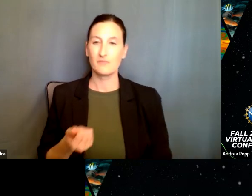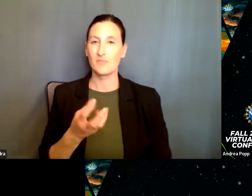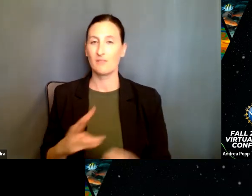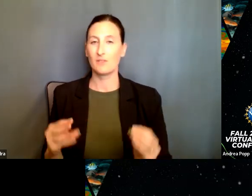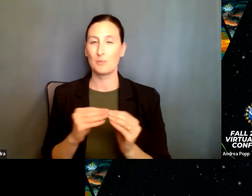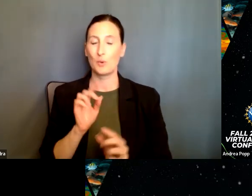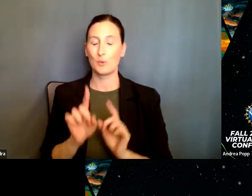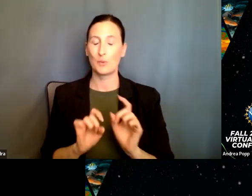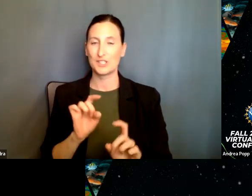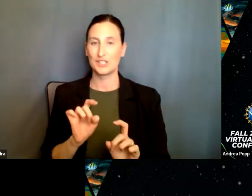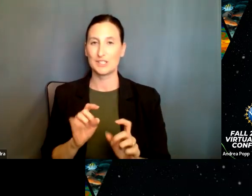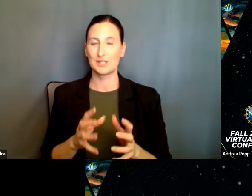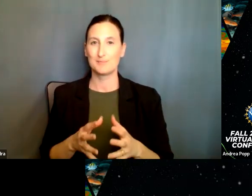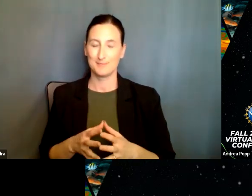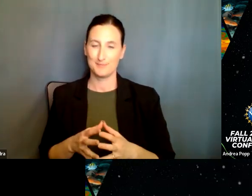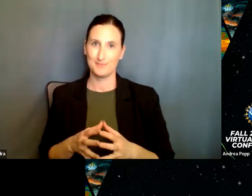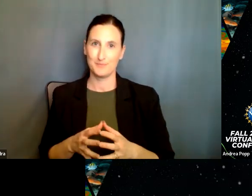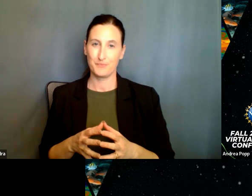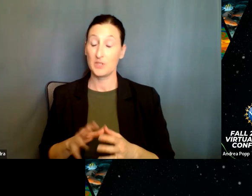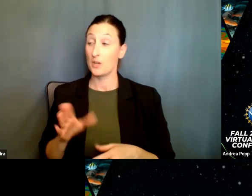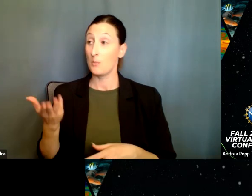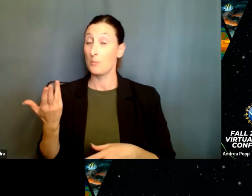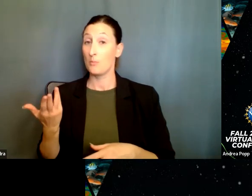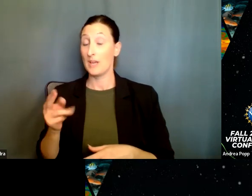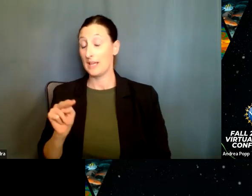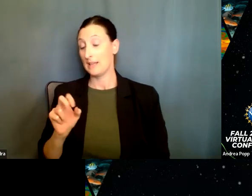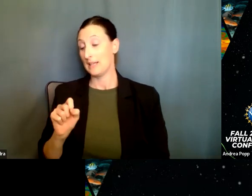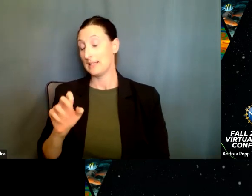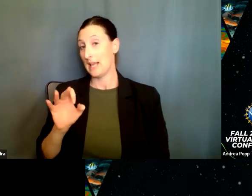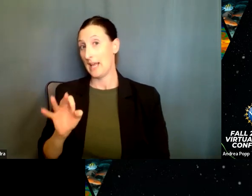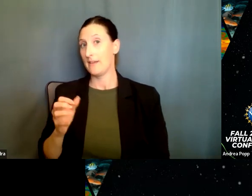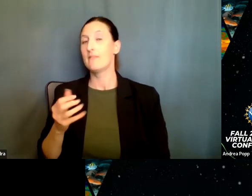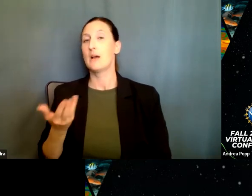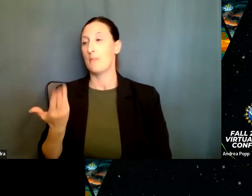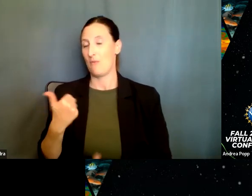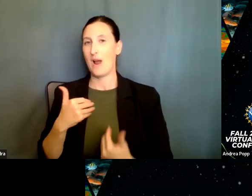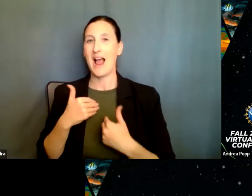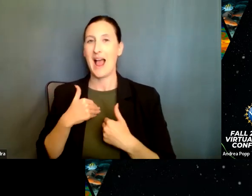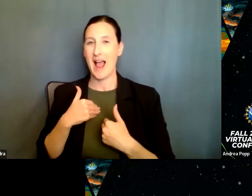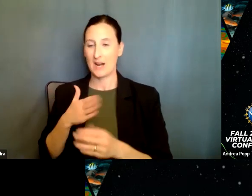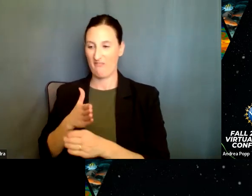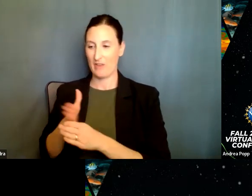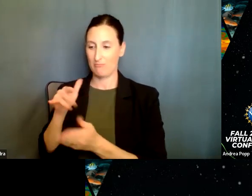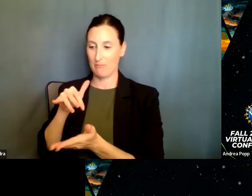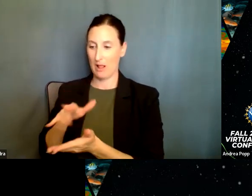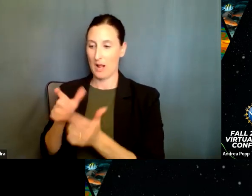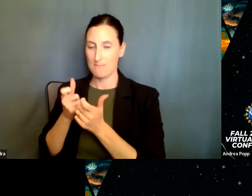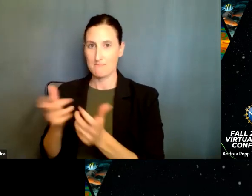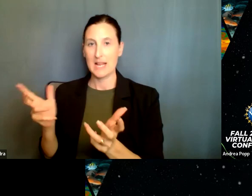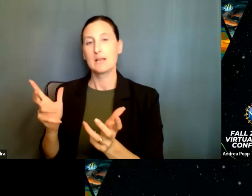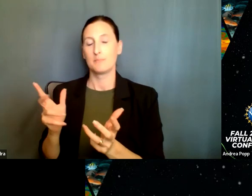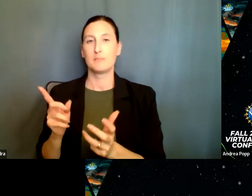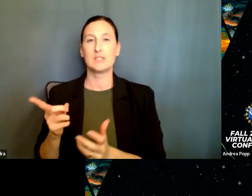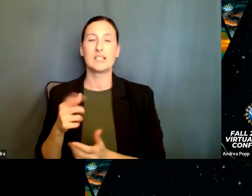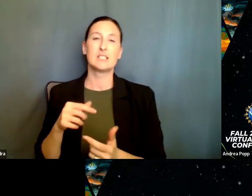so this one is, um, NSF used to have an interdisciplinary program, creative IT, um, in the past that merged arts and